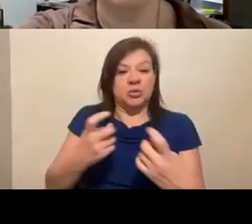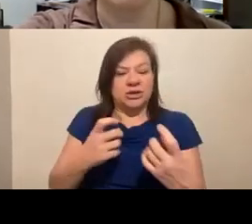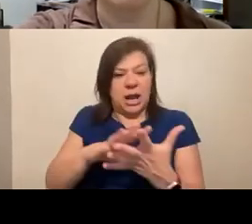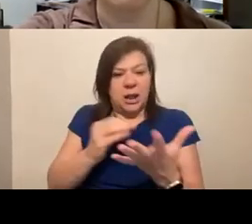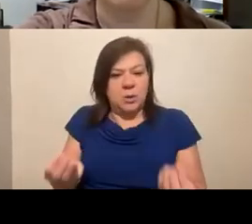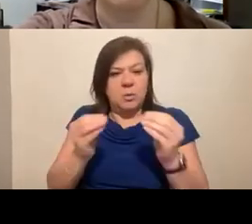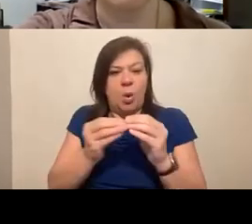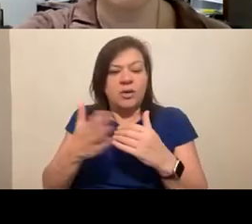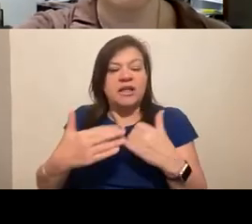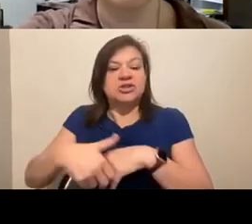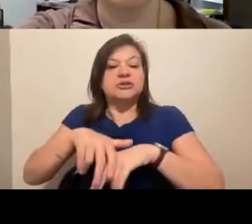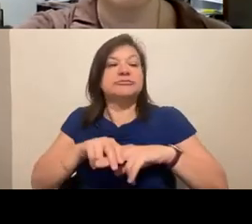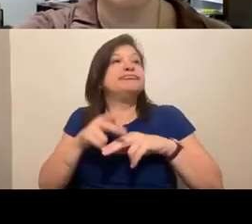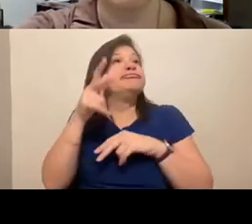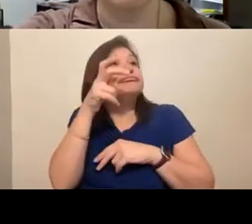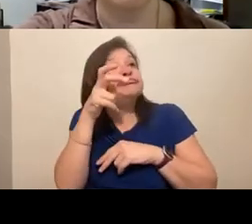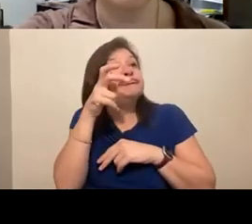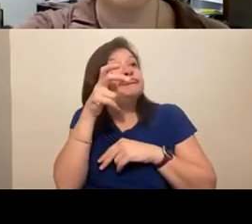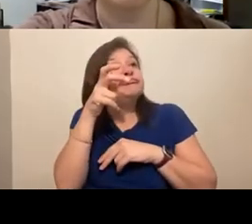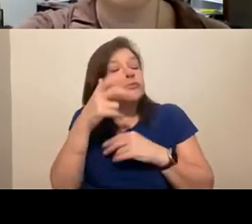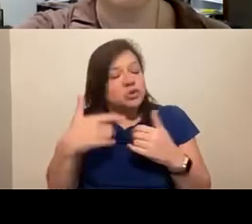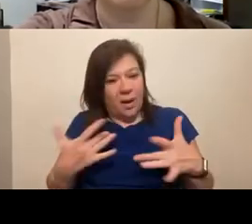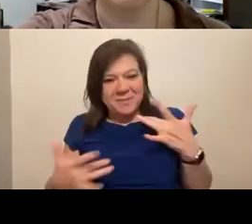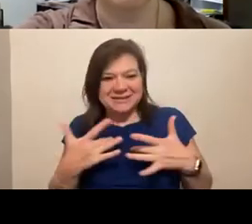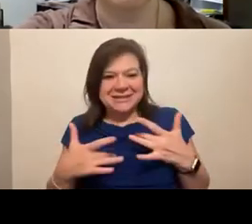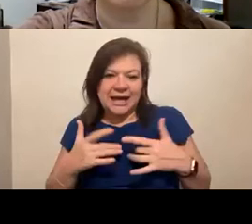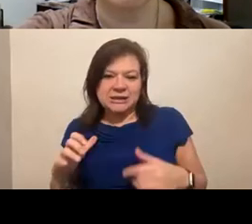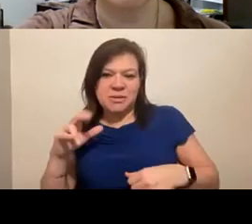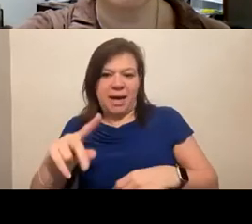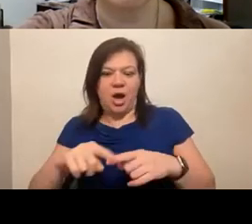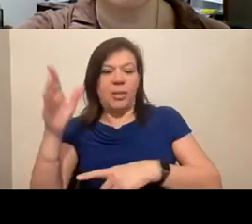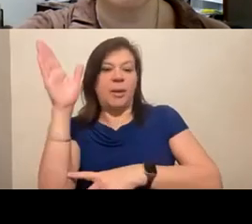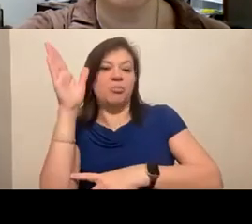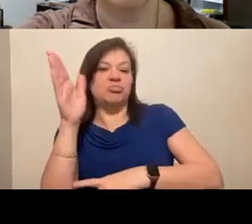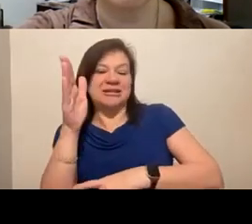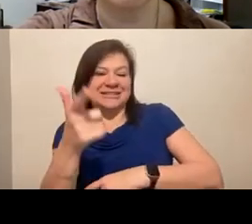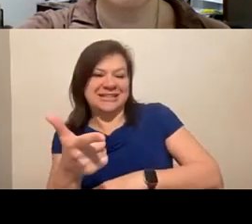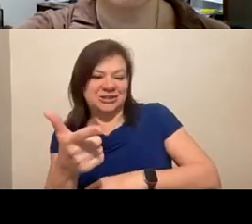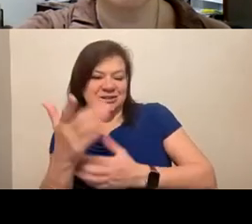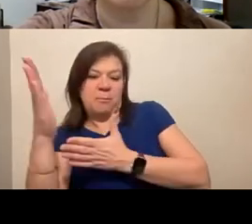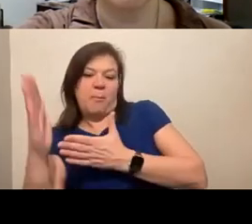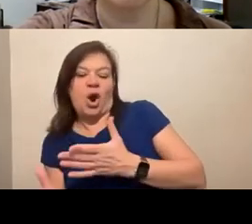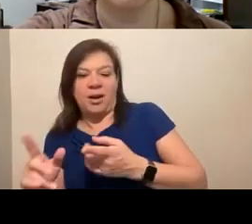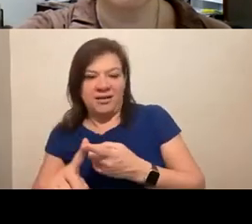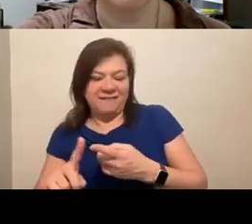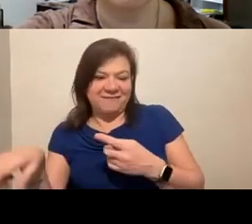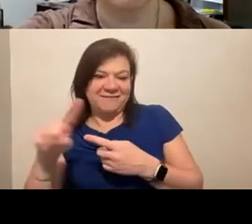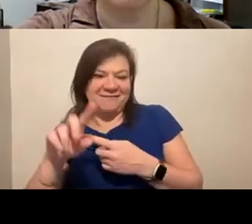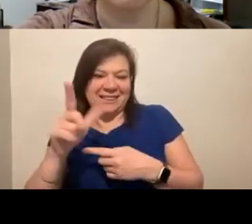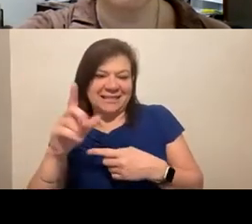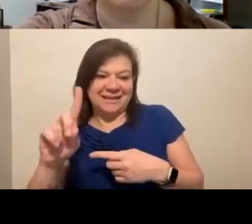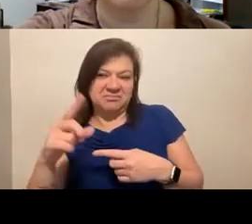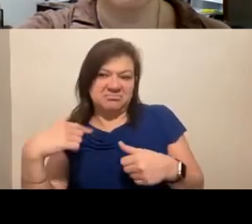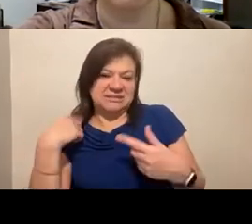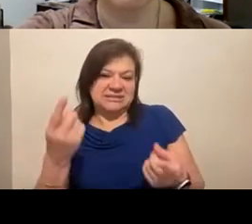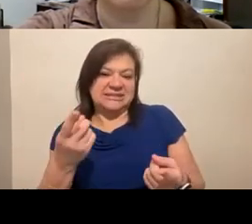sitting in the room. And so I'm excited to kind of be back on the speaking side of the microphone for the first time in a few years.